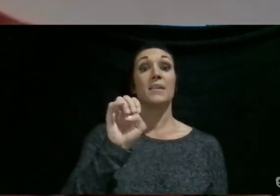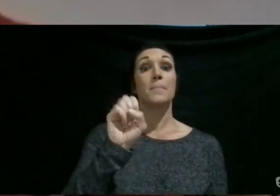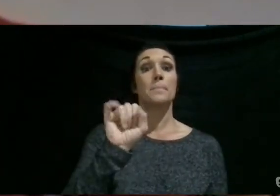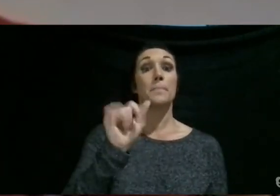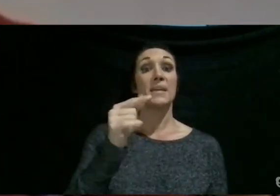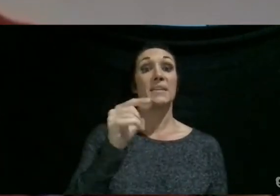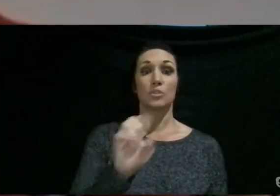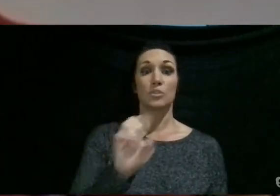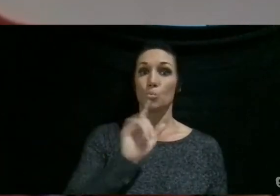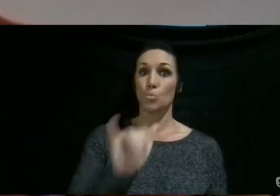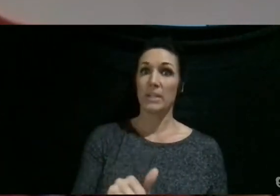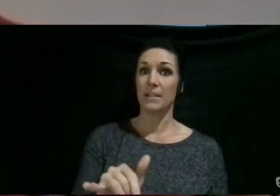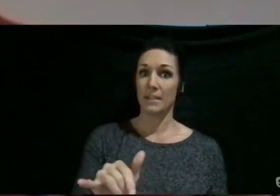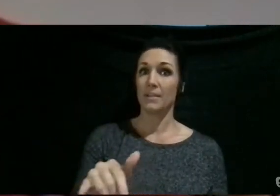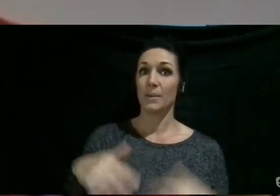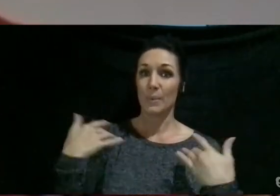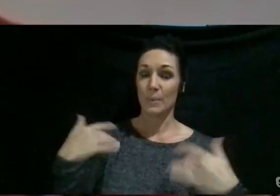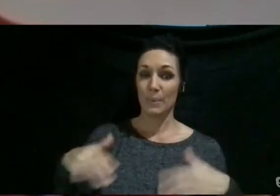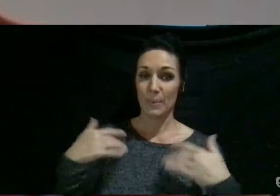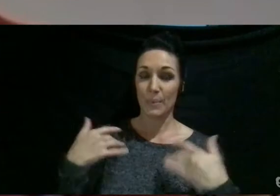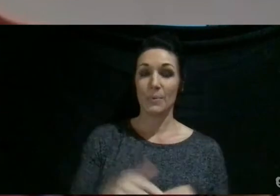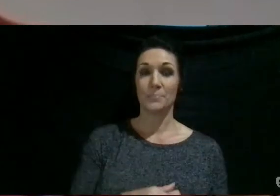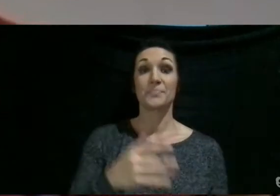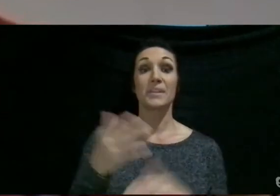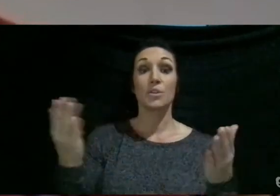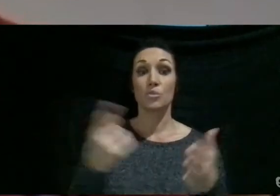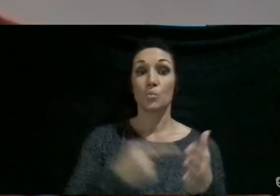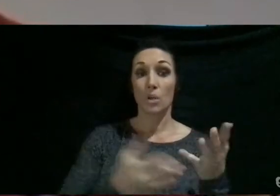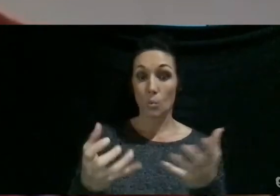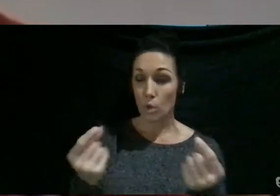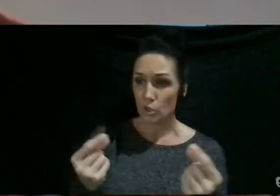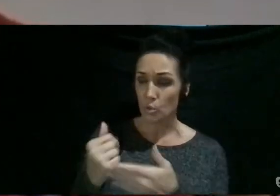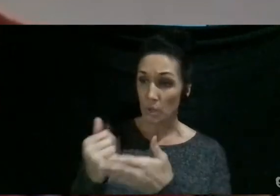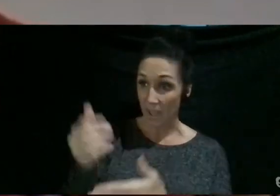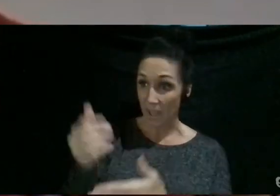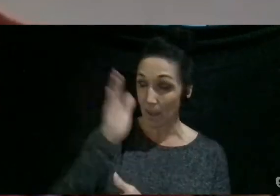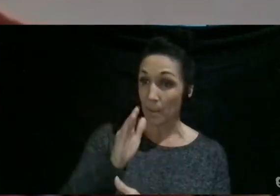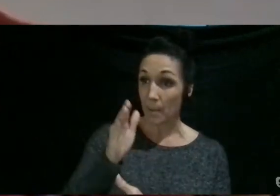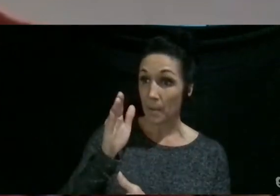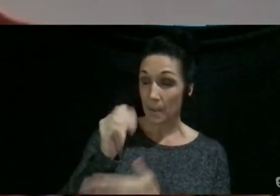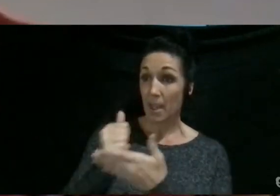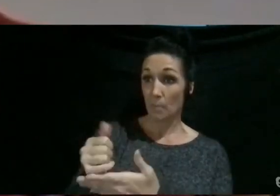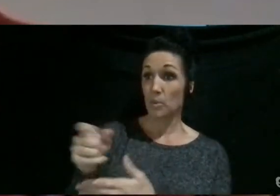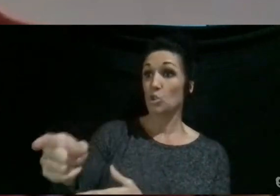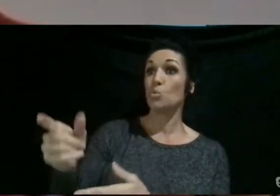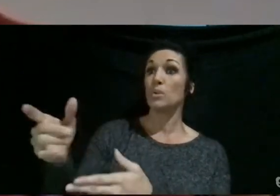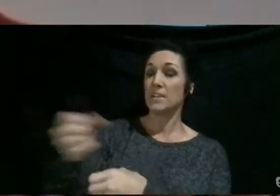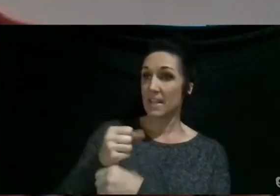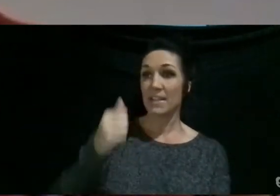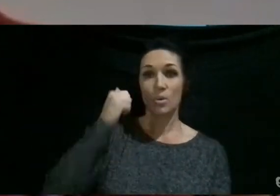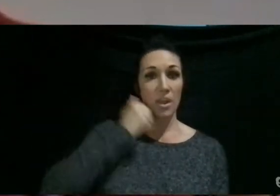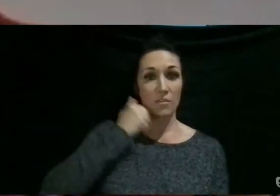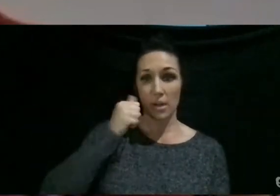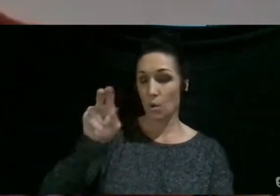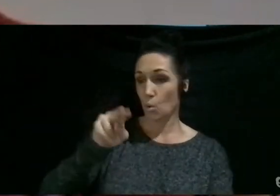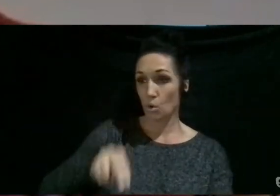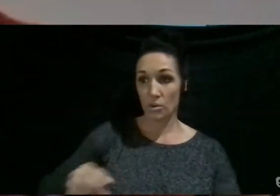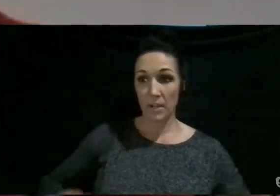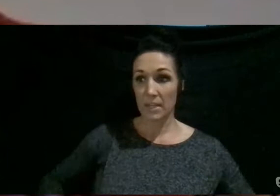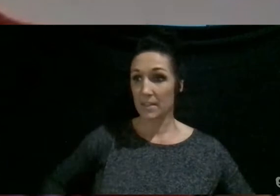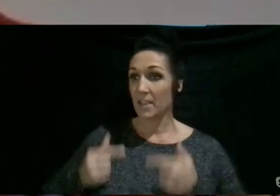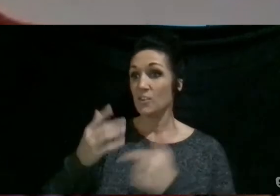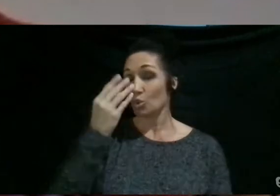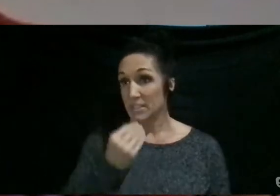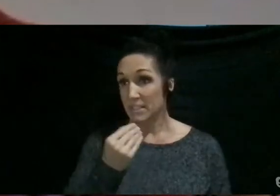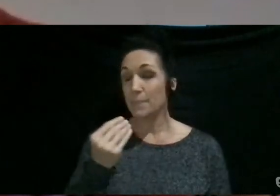stood out to me. So here's what I want you to do. God helping you take your everyday ordinary life, you're sleeping, you're